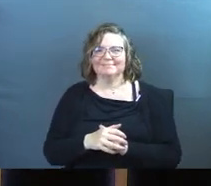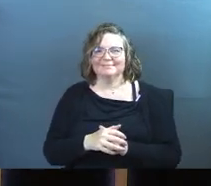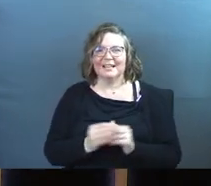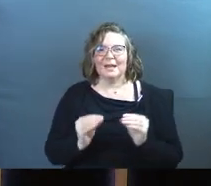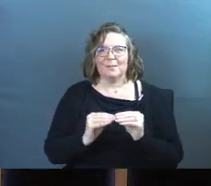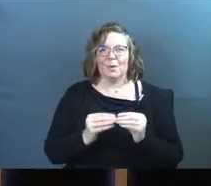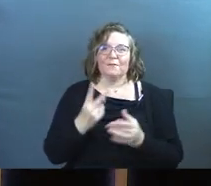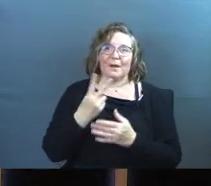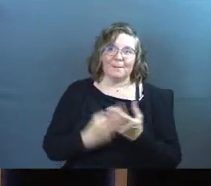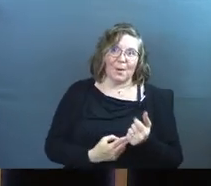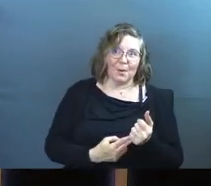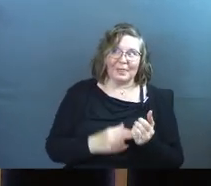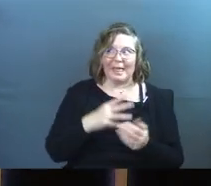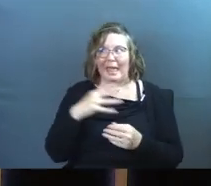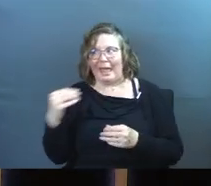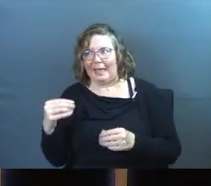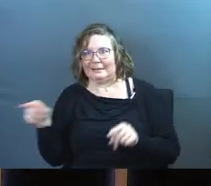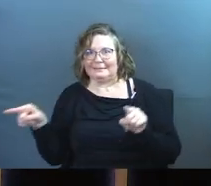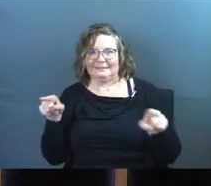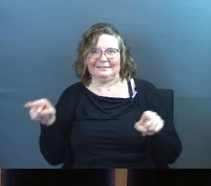It's more of a both and thing.